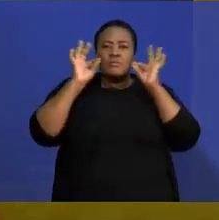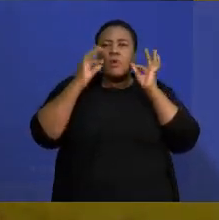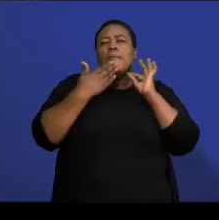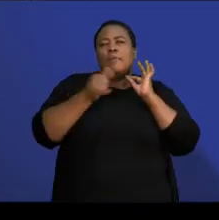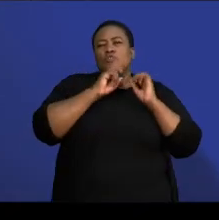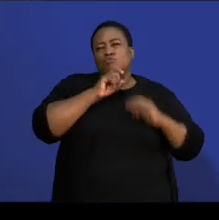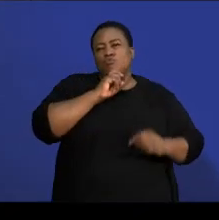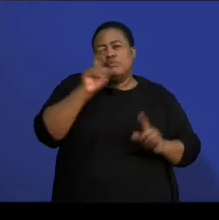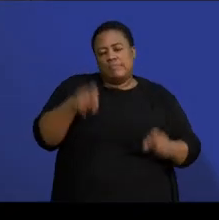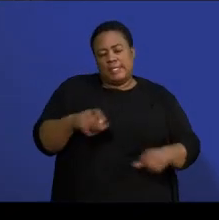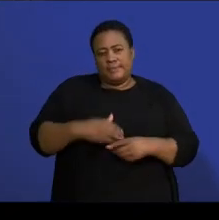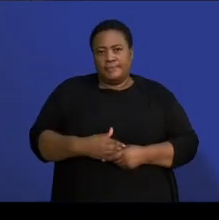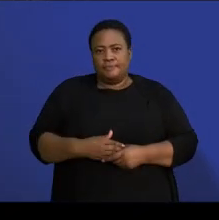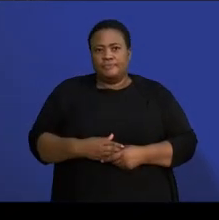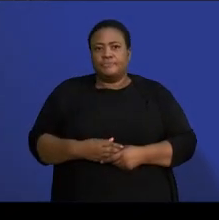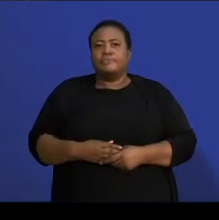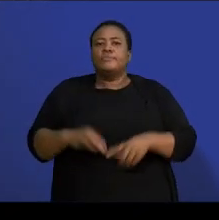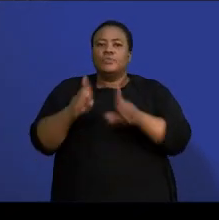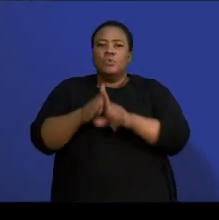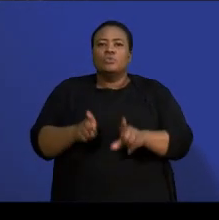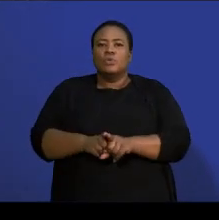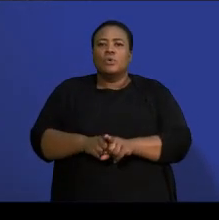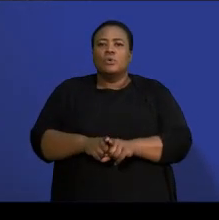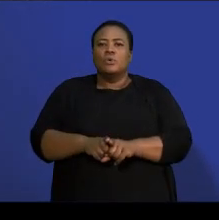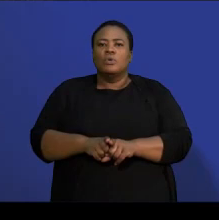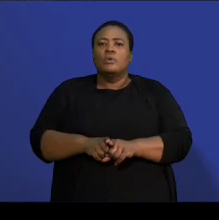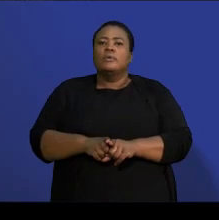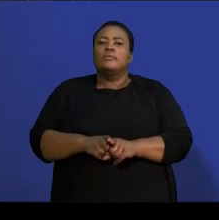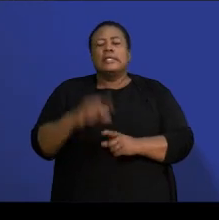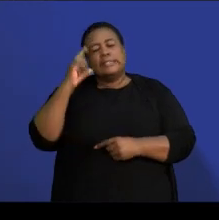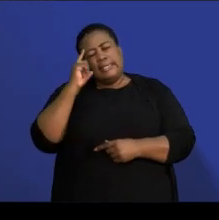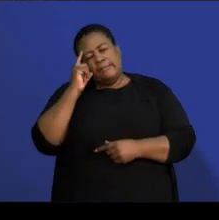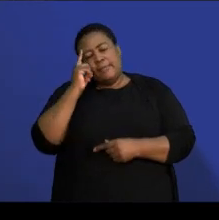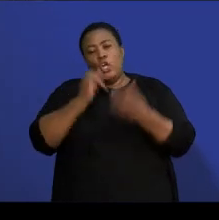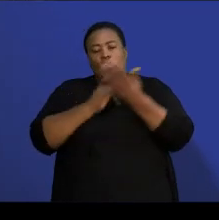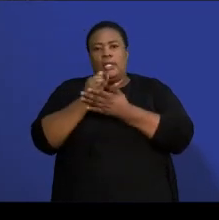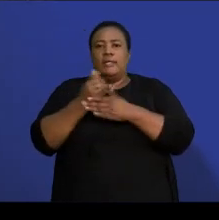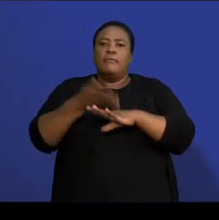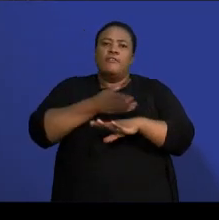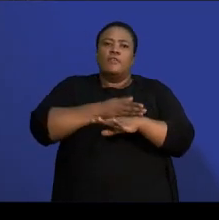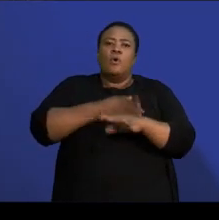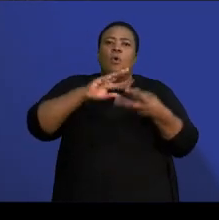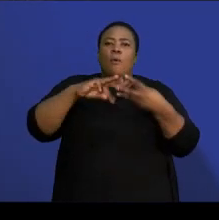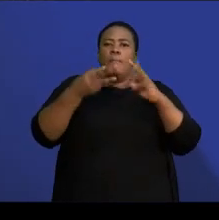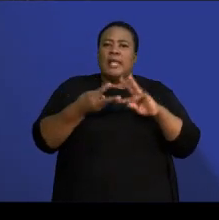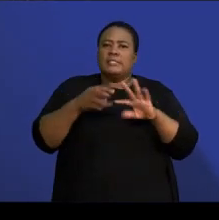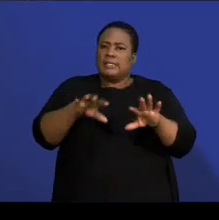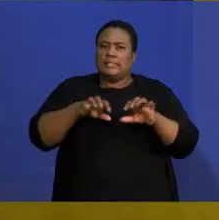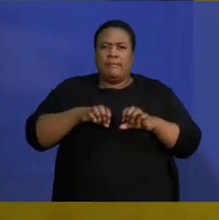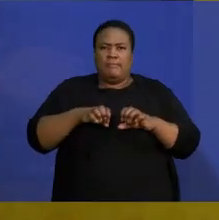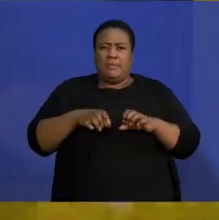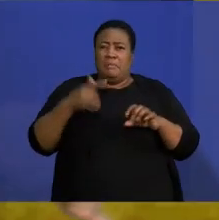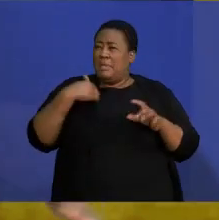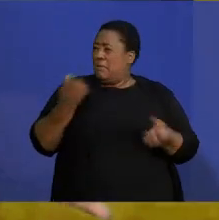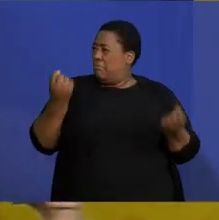platforms. Also, go to bed early the night before your meds exam. I don't understand people that want to